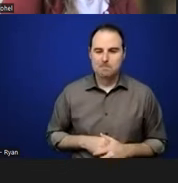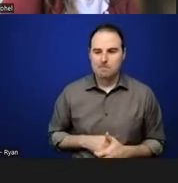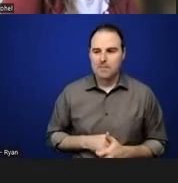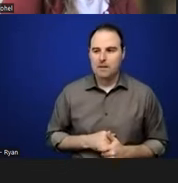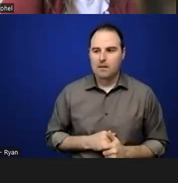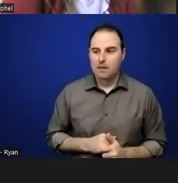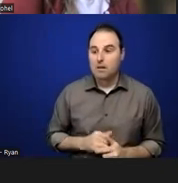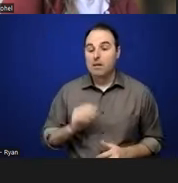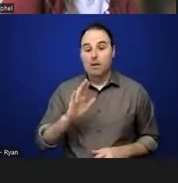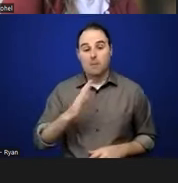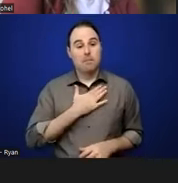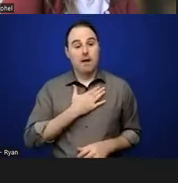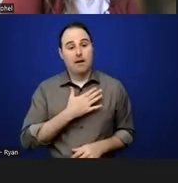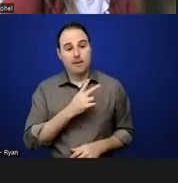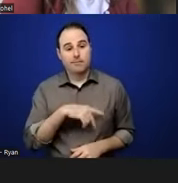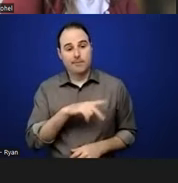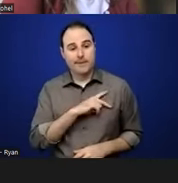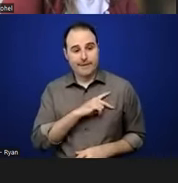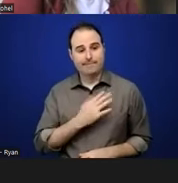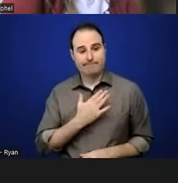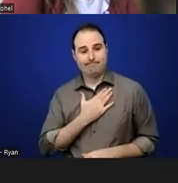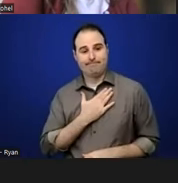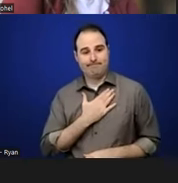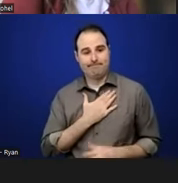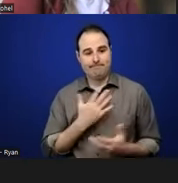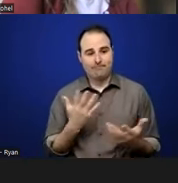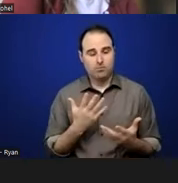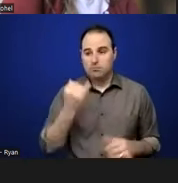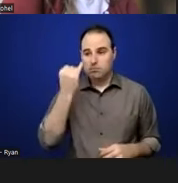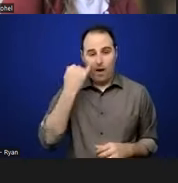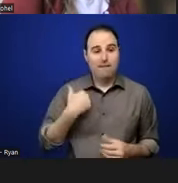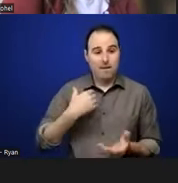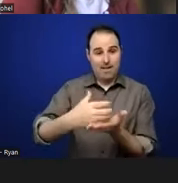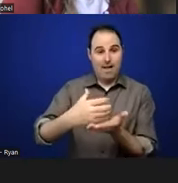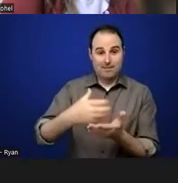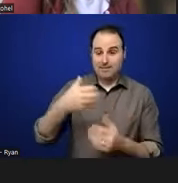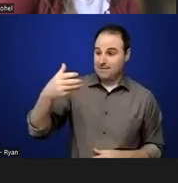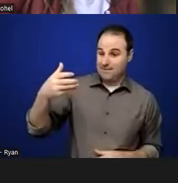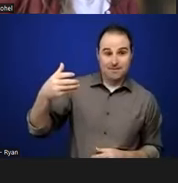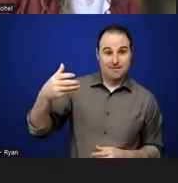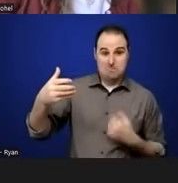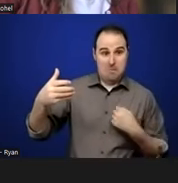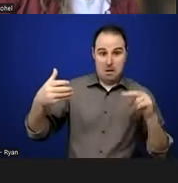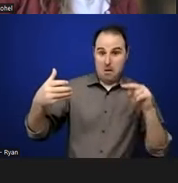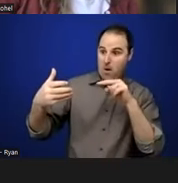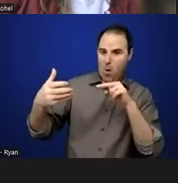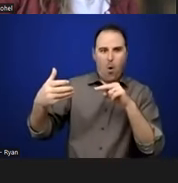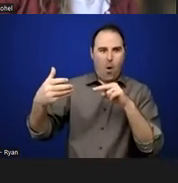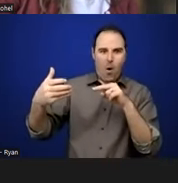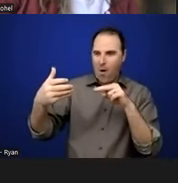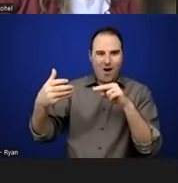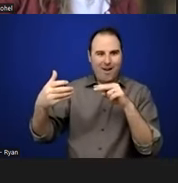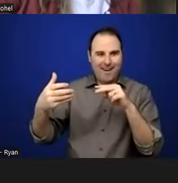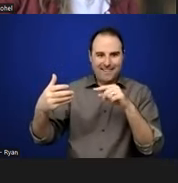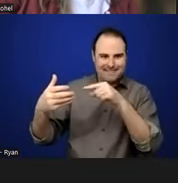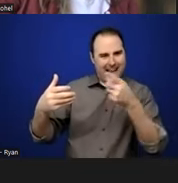the things about my personality is that, is that like, if I have a glass, I'm like, oh, this is half full, right? And it's like totally empty, you know, but